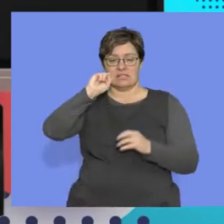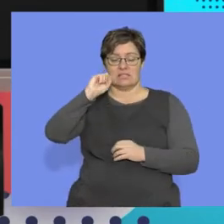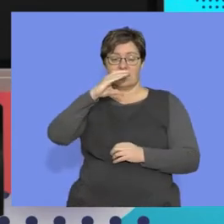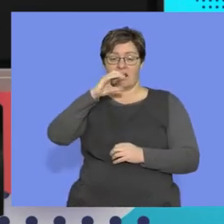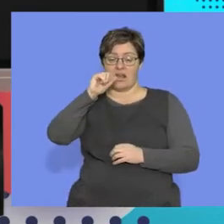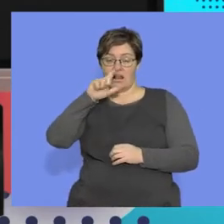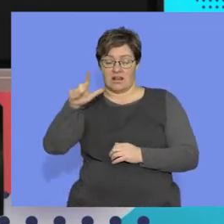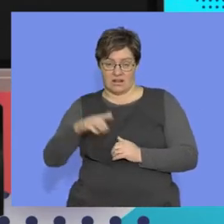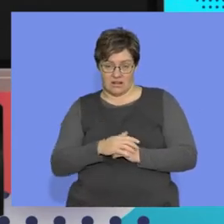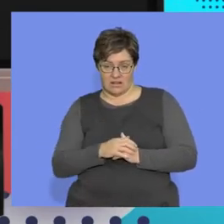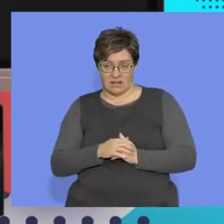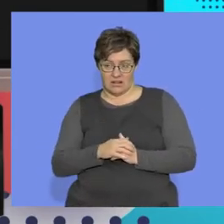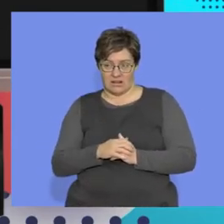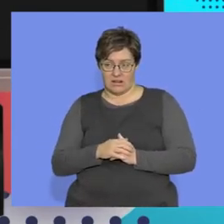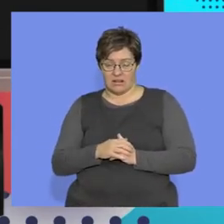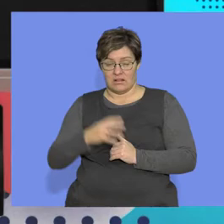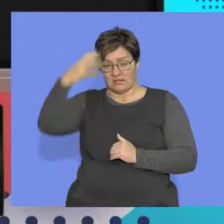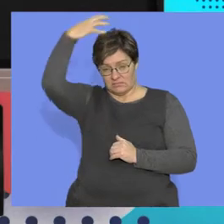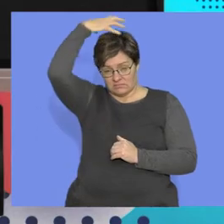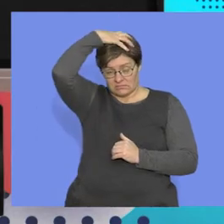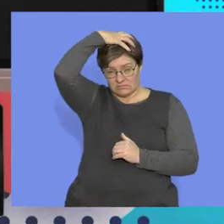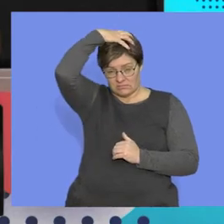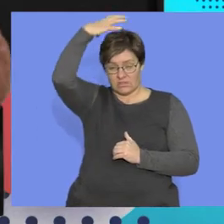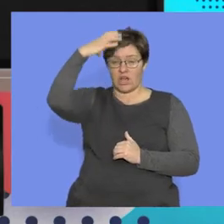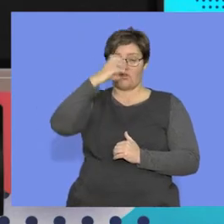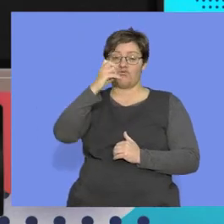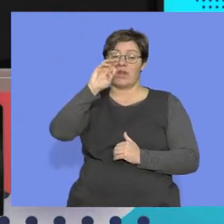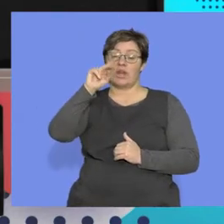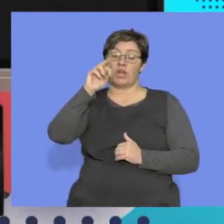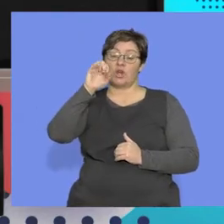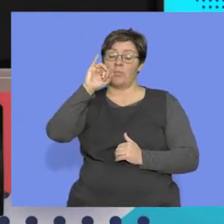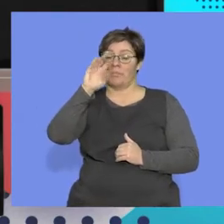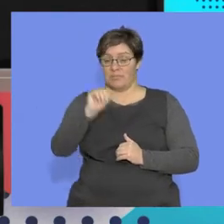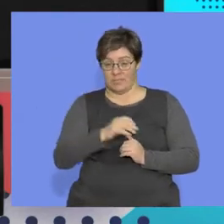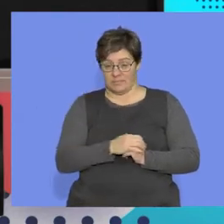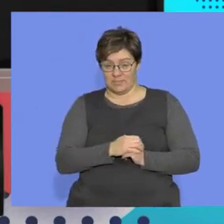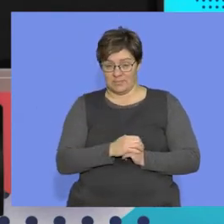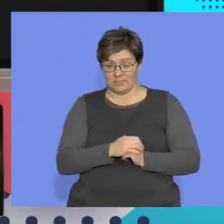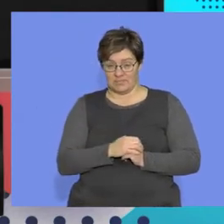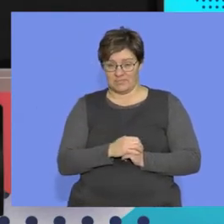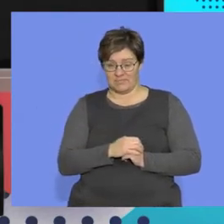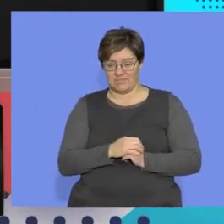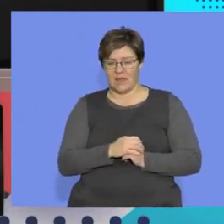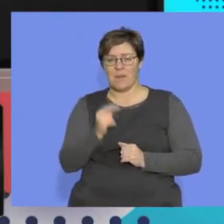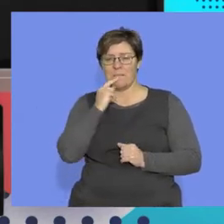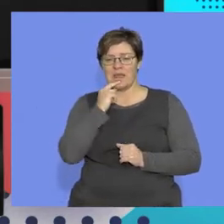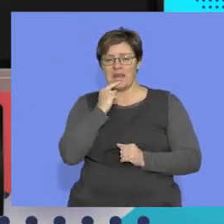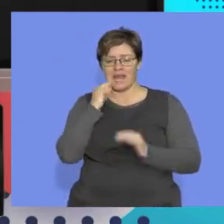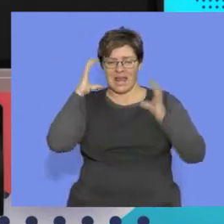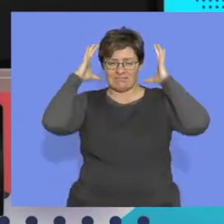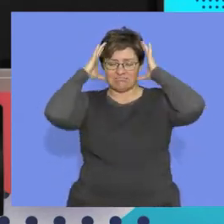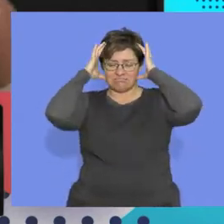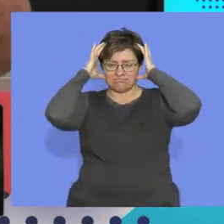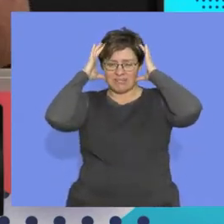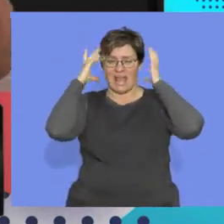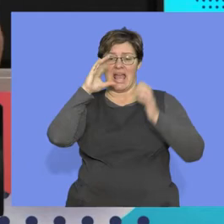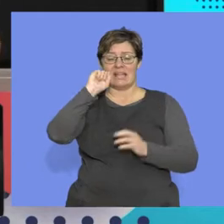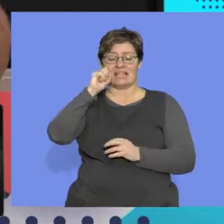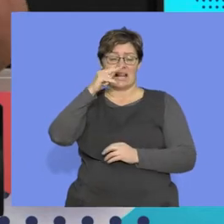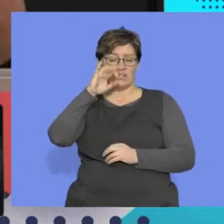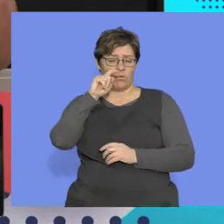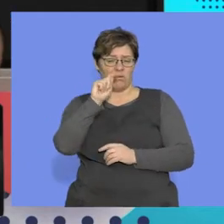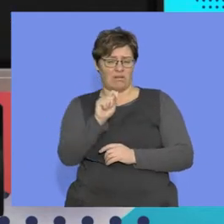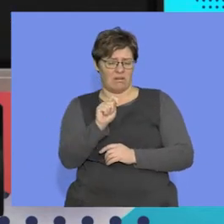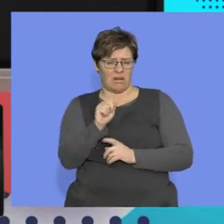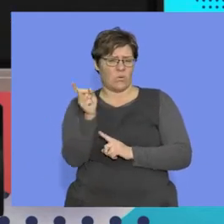skull. This structure is the cranium. So it's really important that you understand what the skeleton is. So